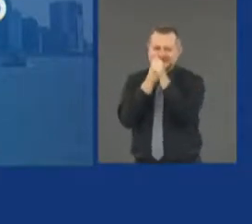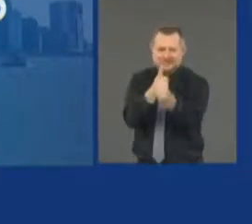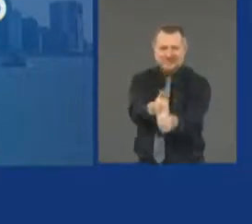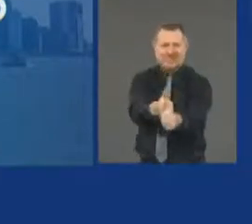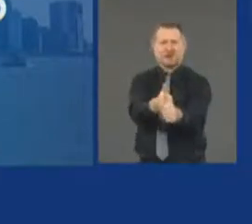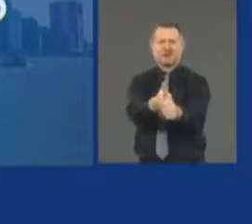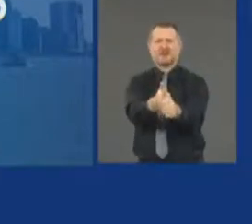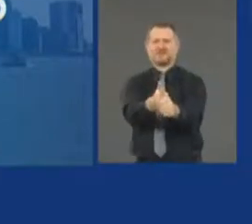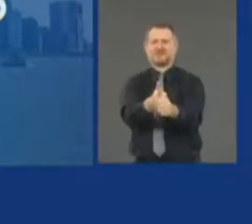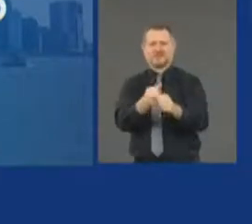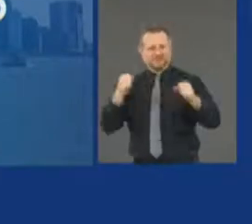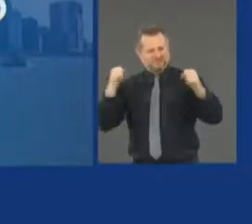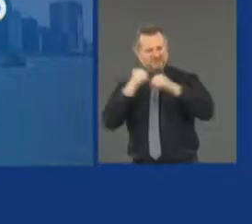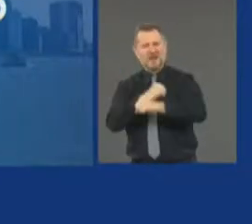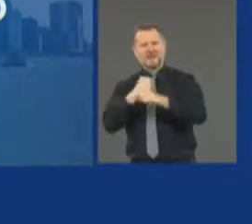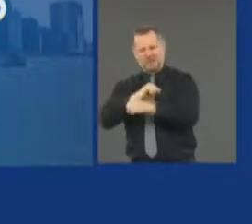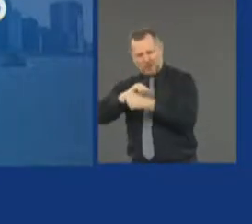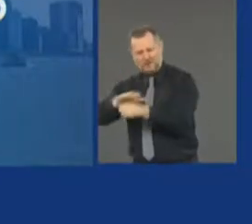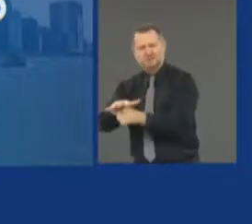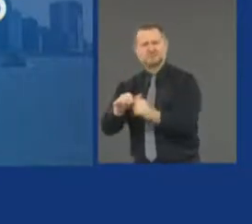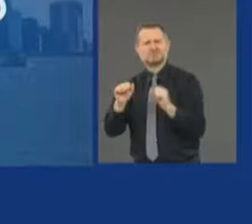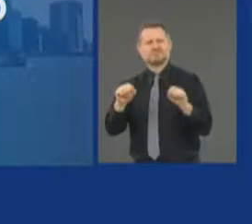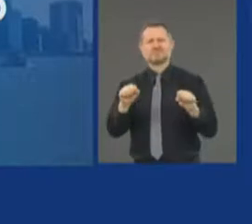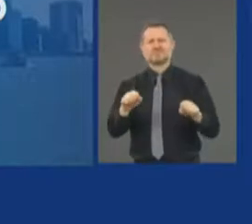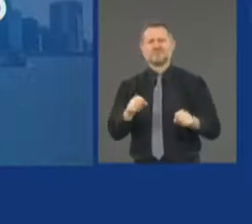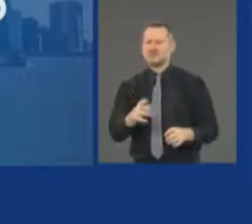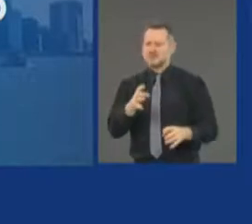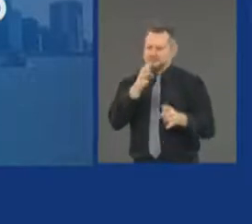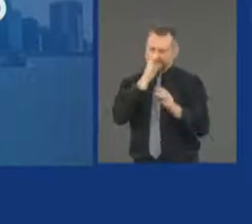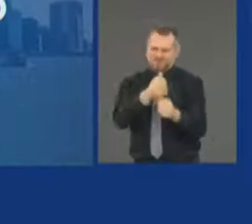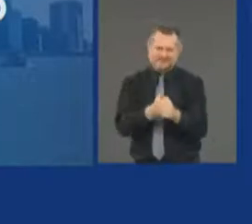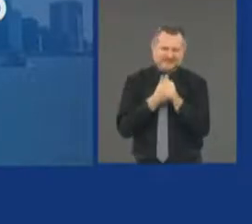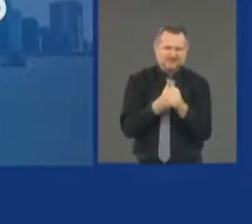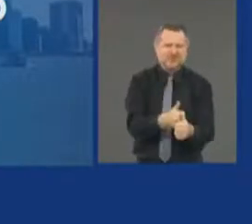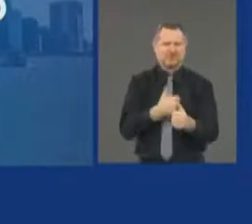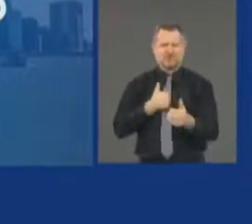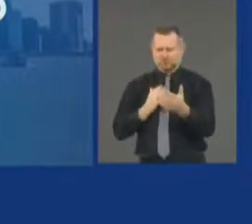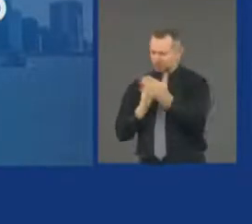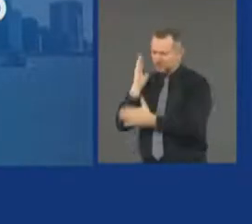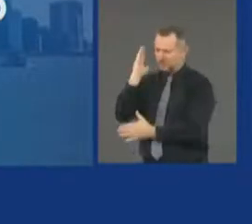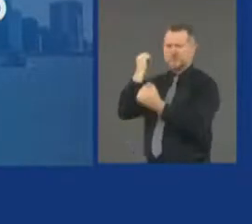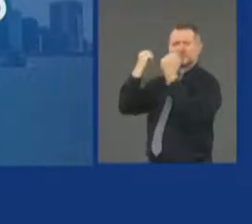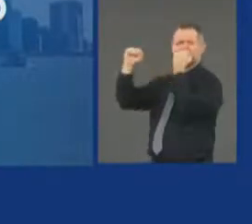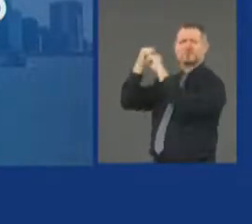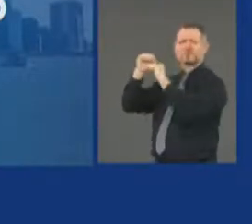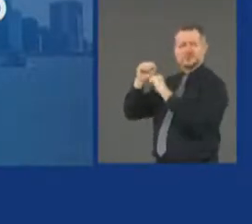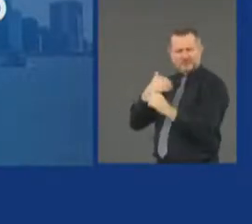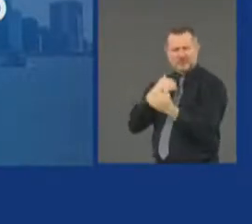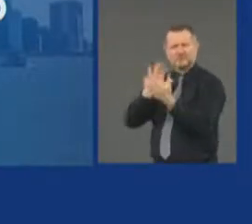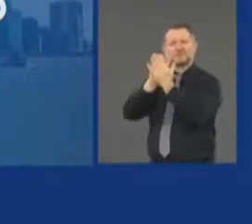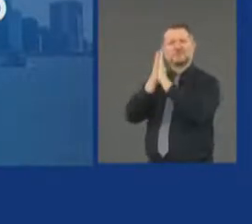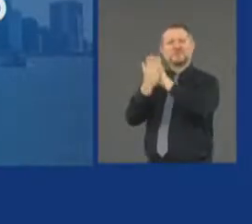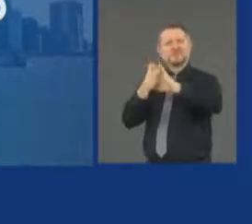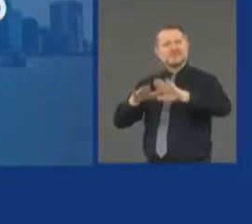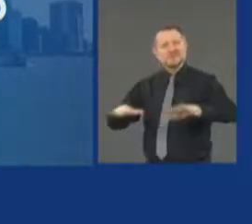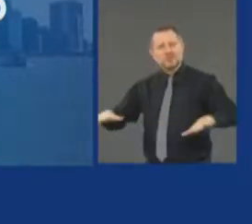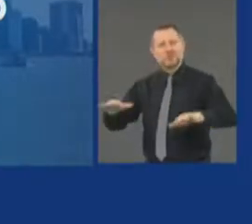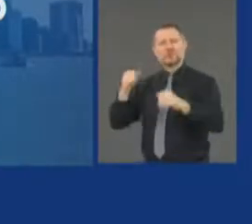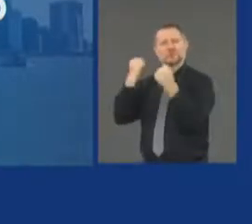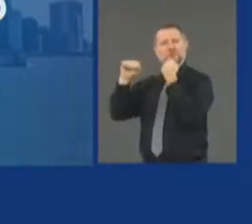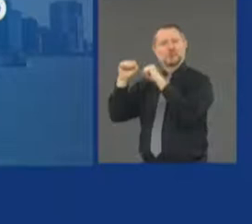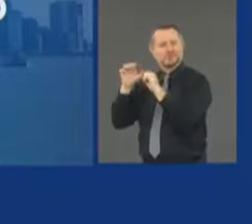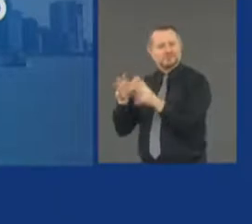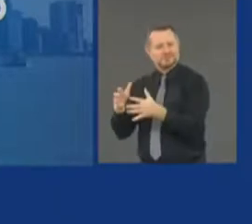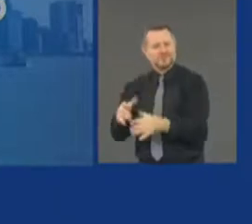disciplined in having our right to protest, but doing it peacefully and in a way that respects